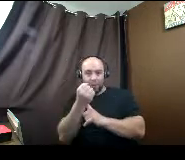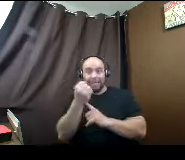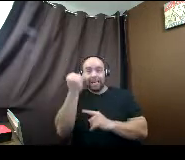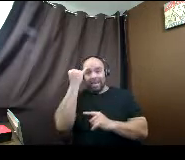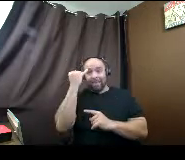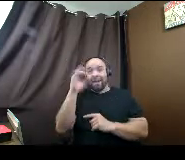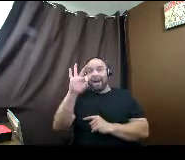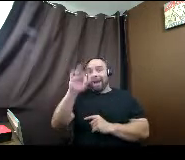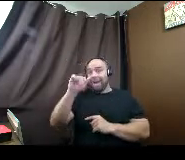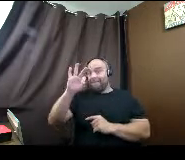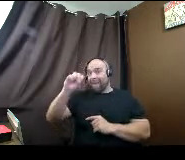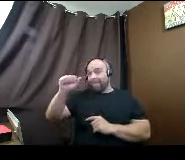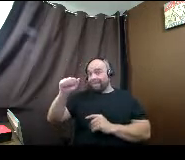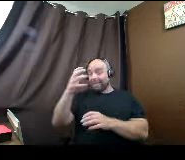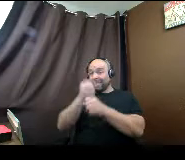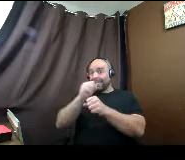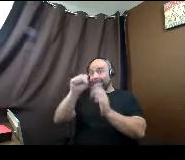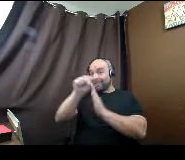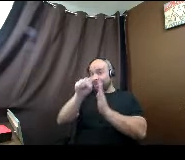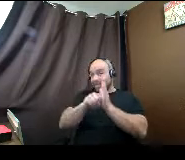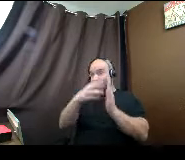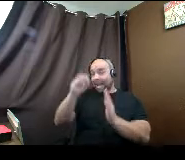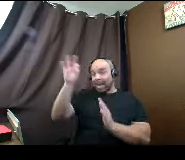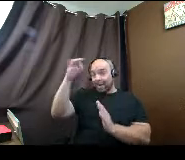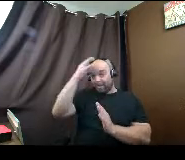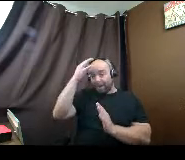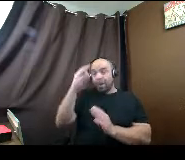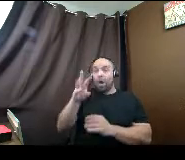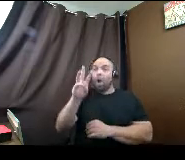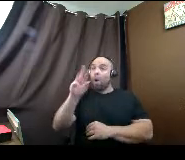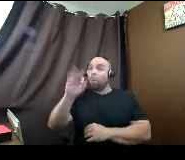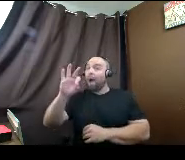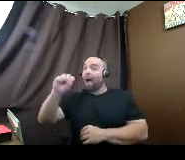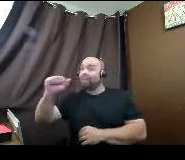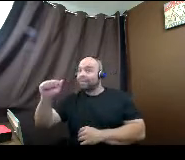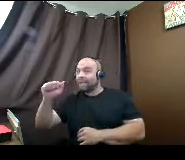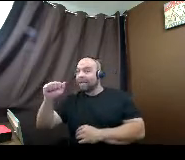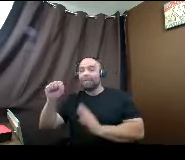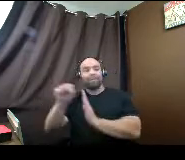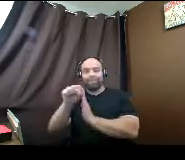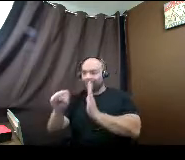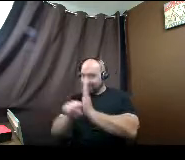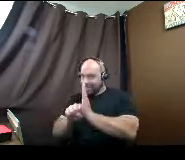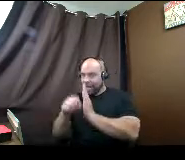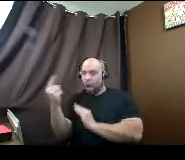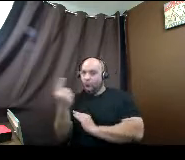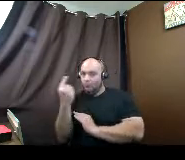federal. And if you apply for the WAFSA, it's just state aid. State aid can only be used in Washington State.